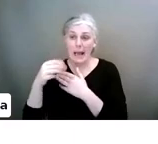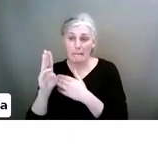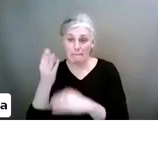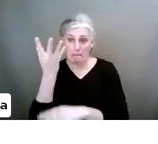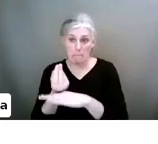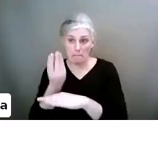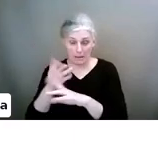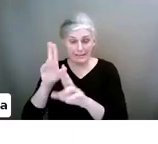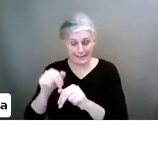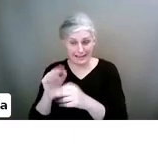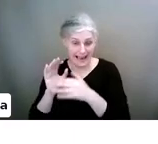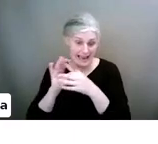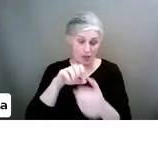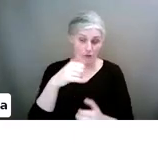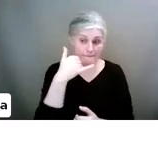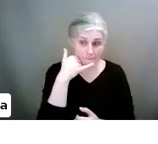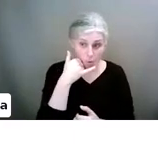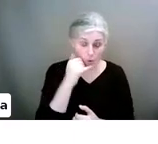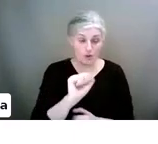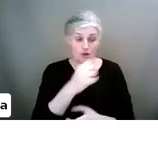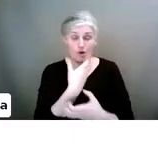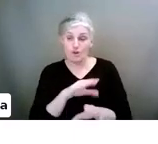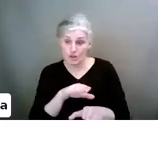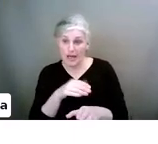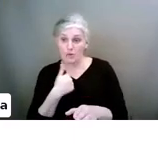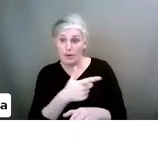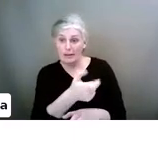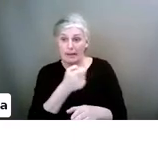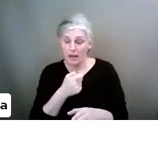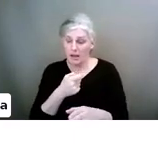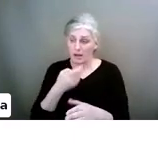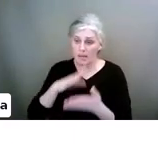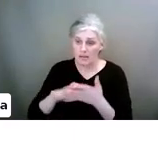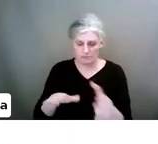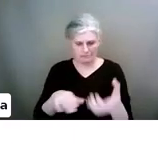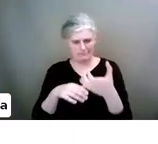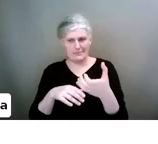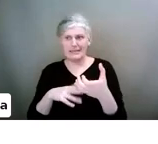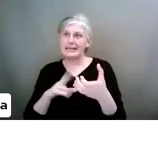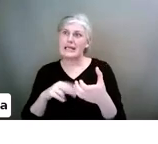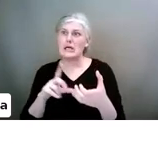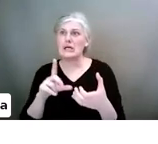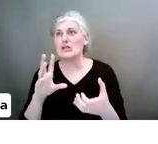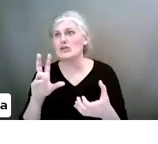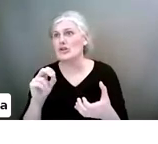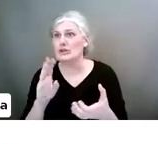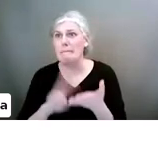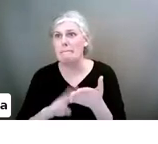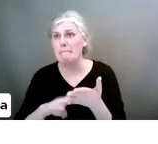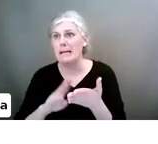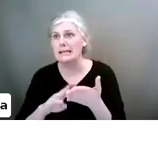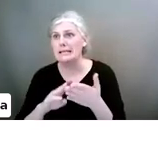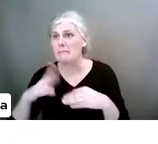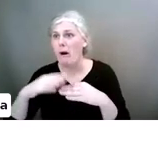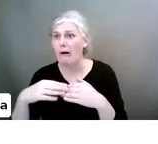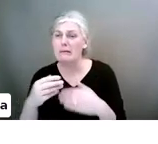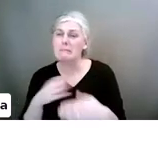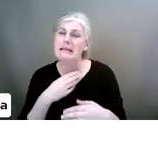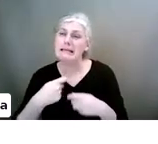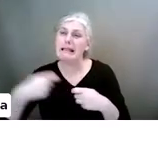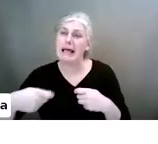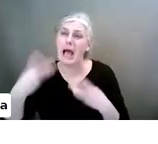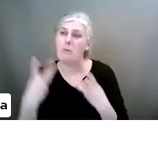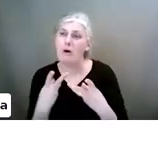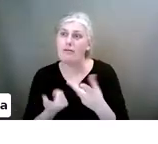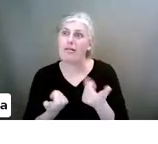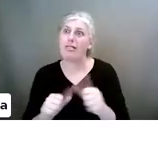Your child will actually message you through Xbox and say, Hey, can I have 20 more minutes, please? I'm on a Fortnite game. Whatever it